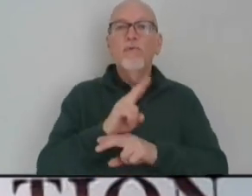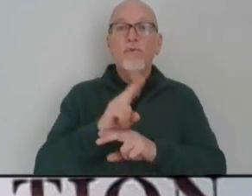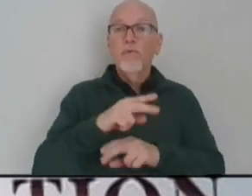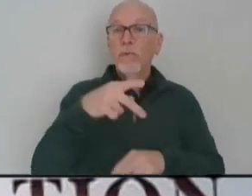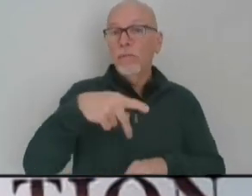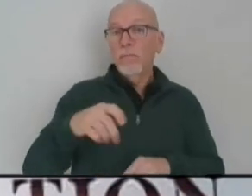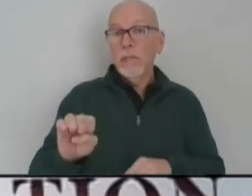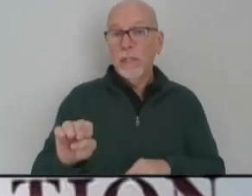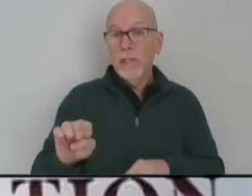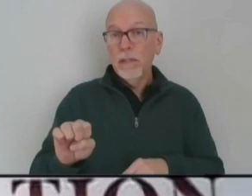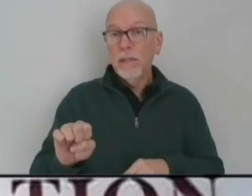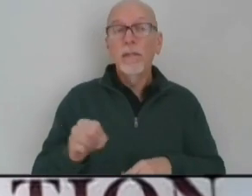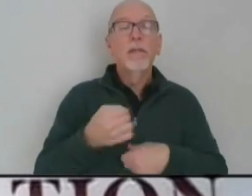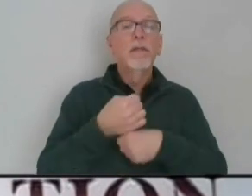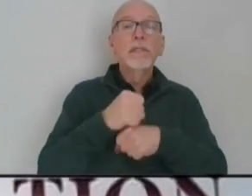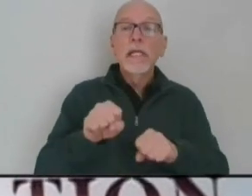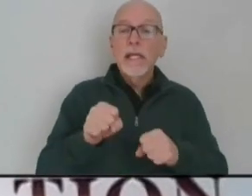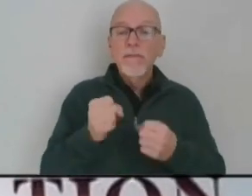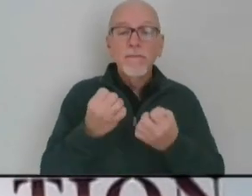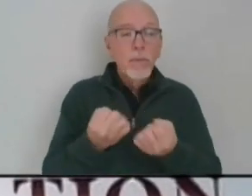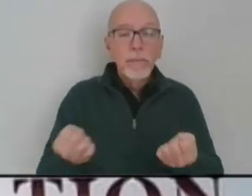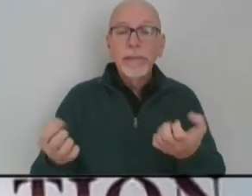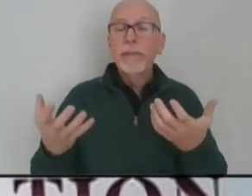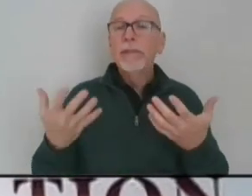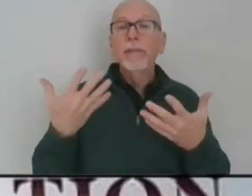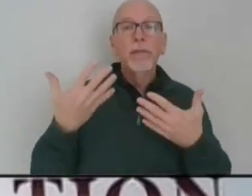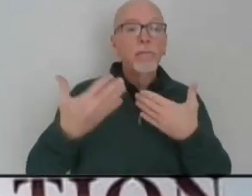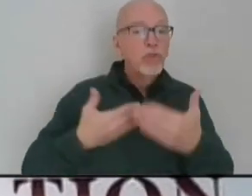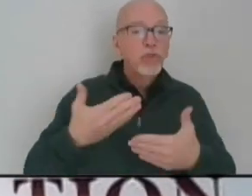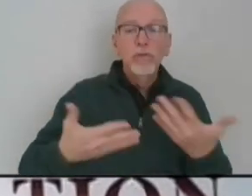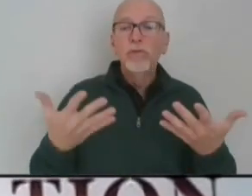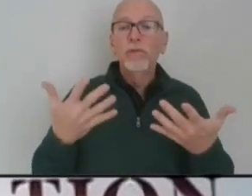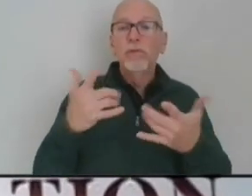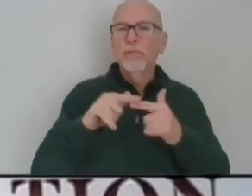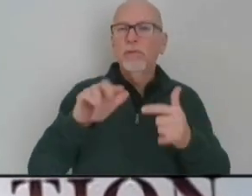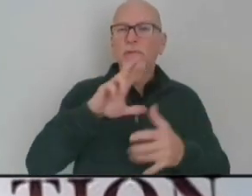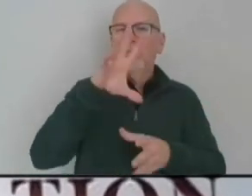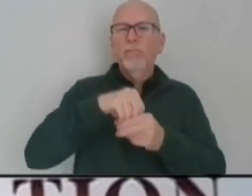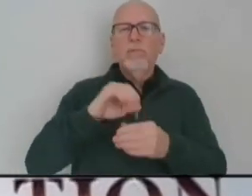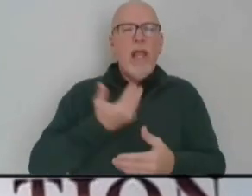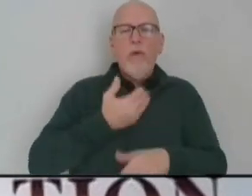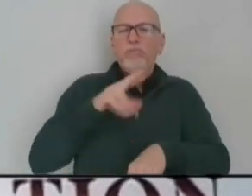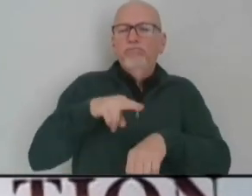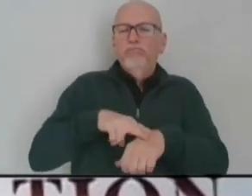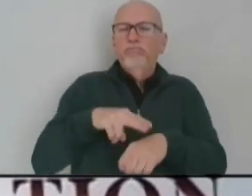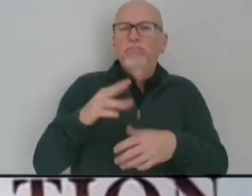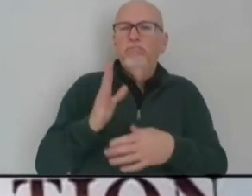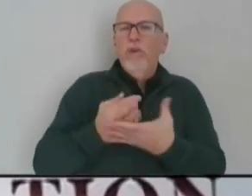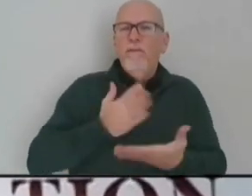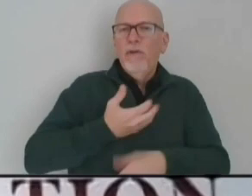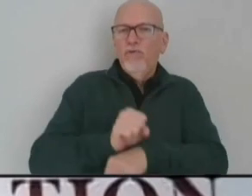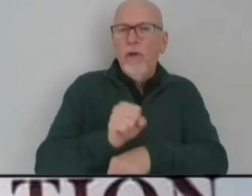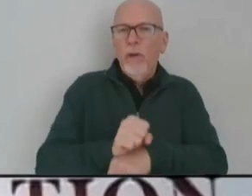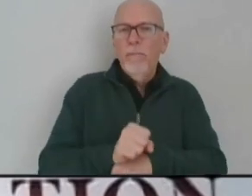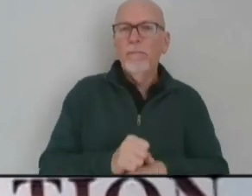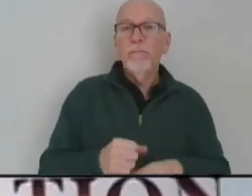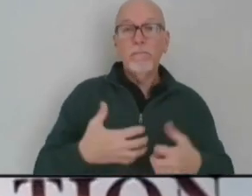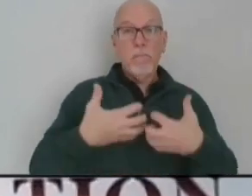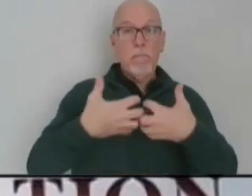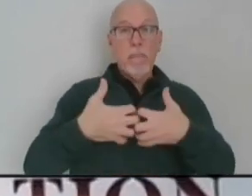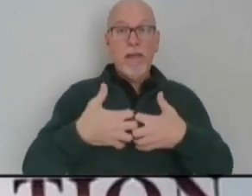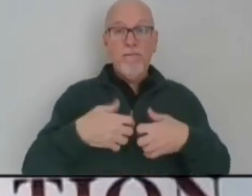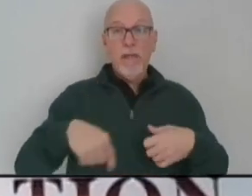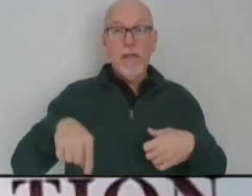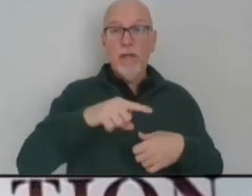equipment and safety products, procedures that are built into our industry. But manufacturers are not isolated from the